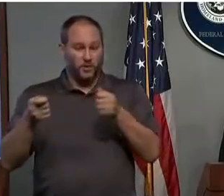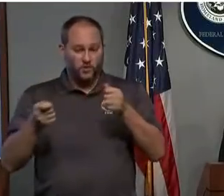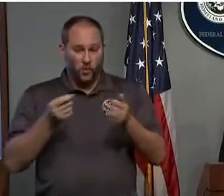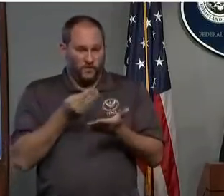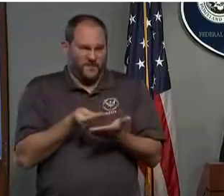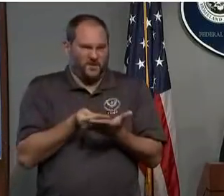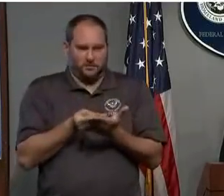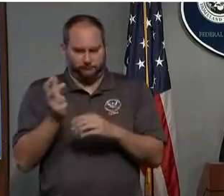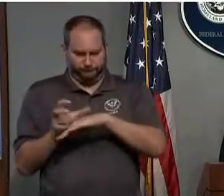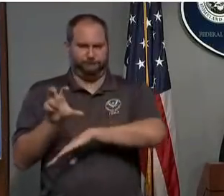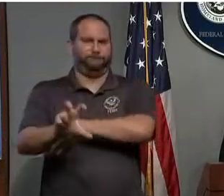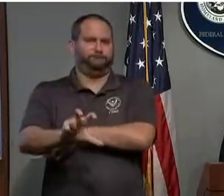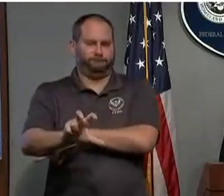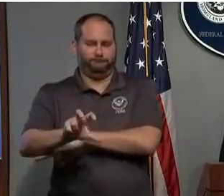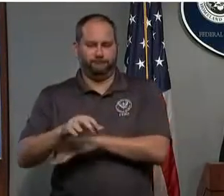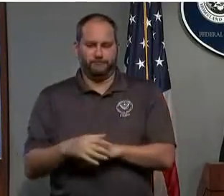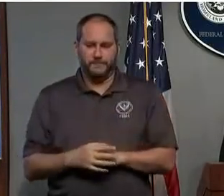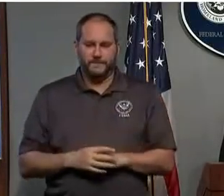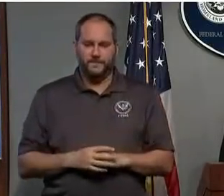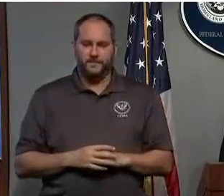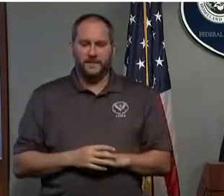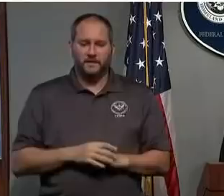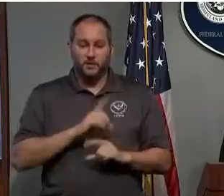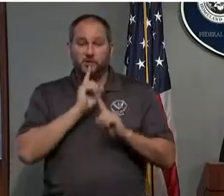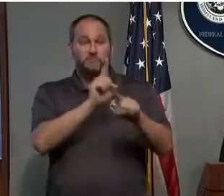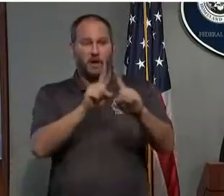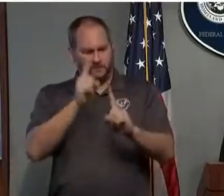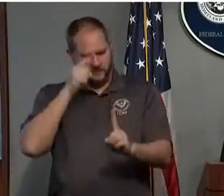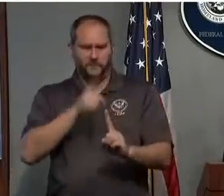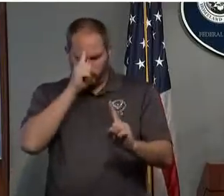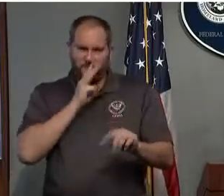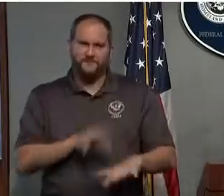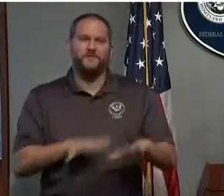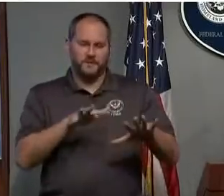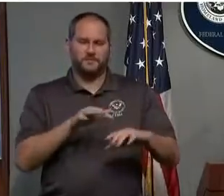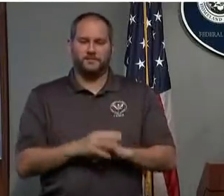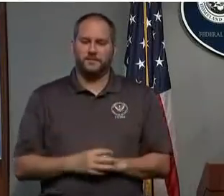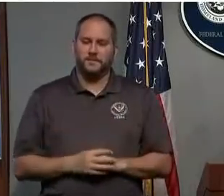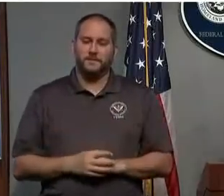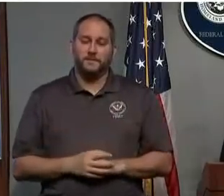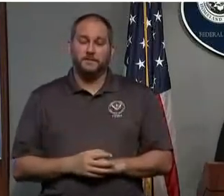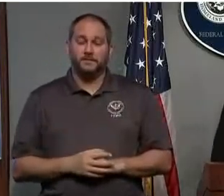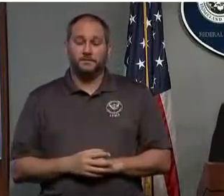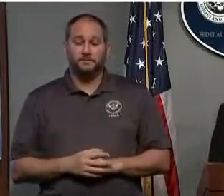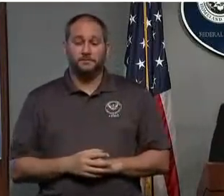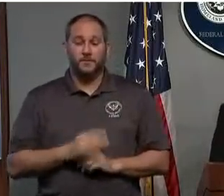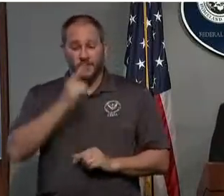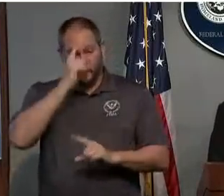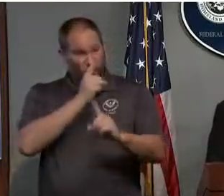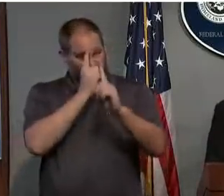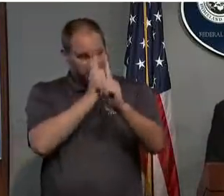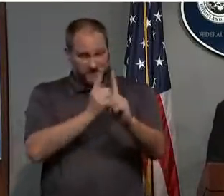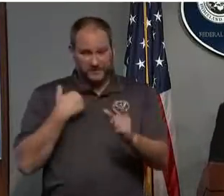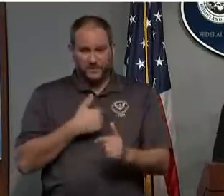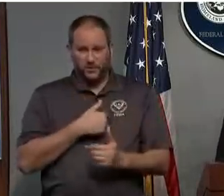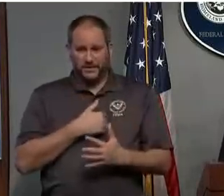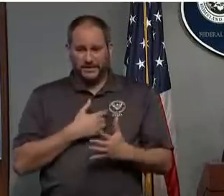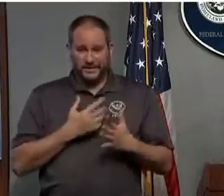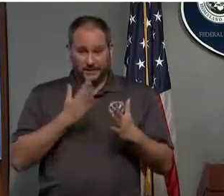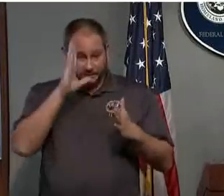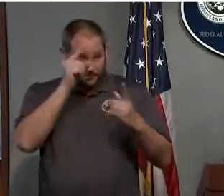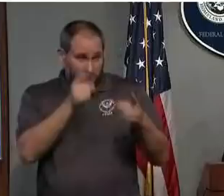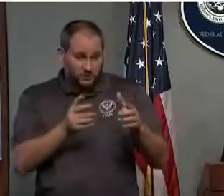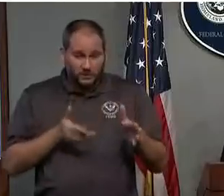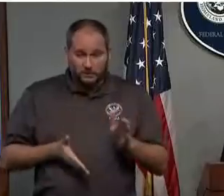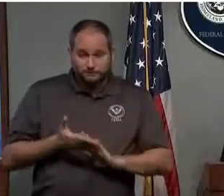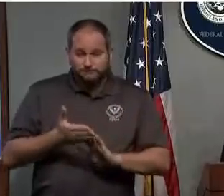prepare for and respond to flooding. In terms of missions that we expect to execute, temporary power is